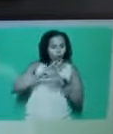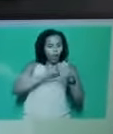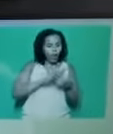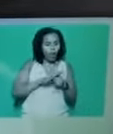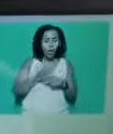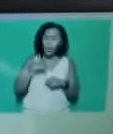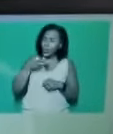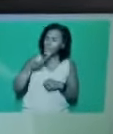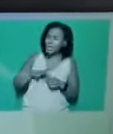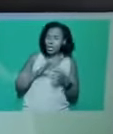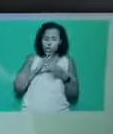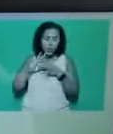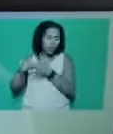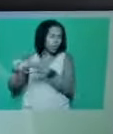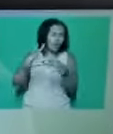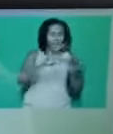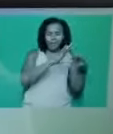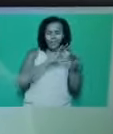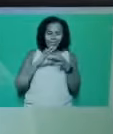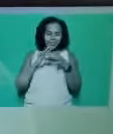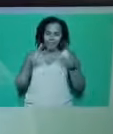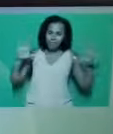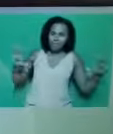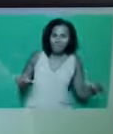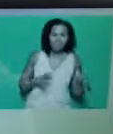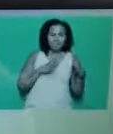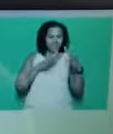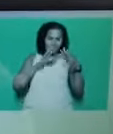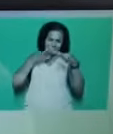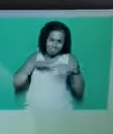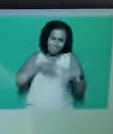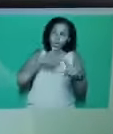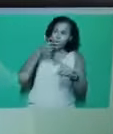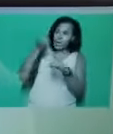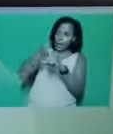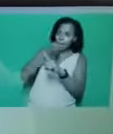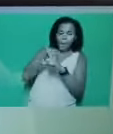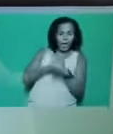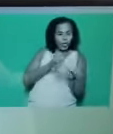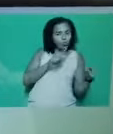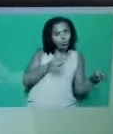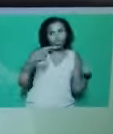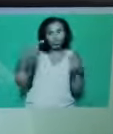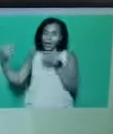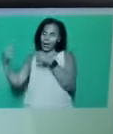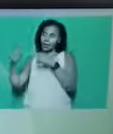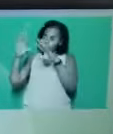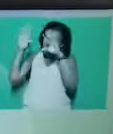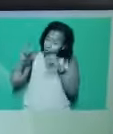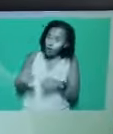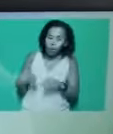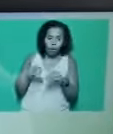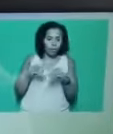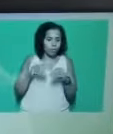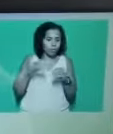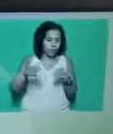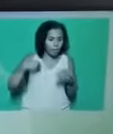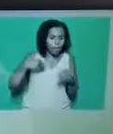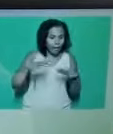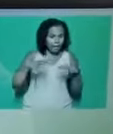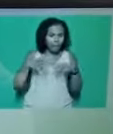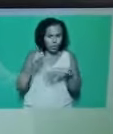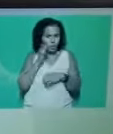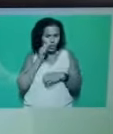-union, massive industrial campaign to smash the public sector pay freeze. We showed what we are capable of during the pensions dispute of November